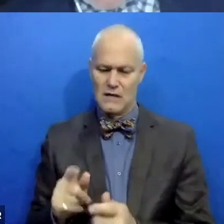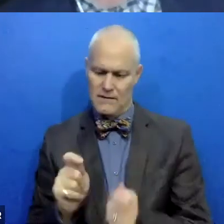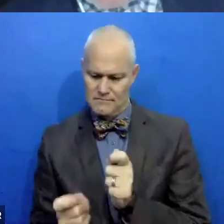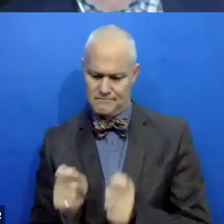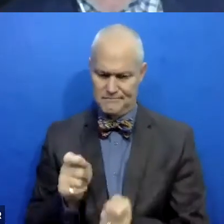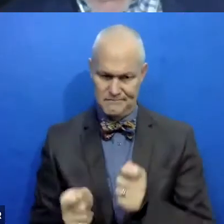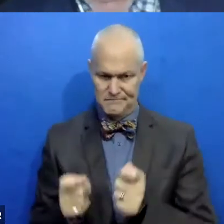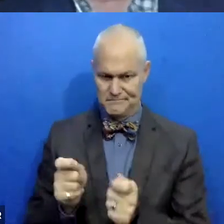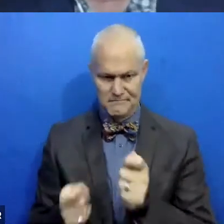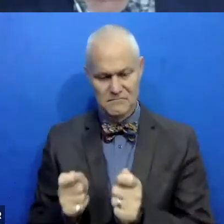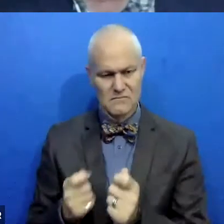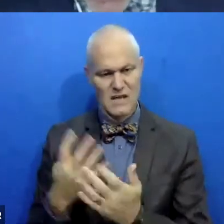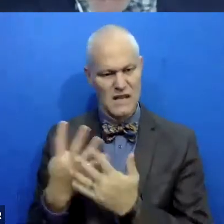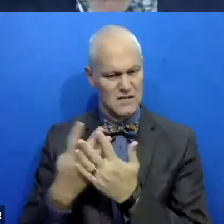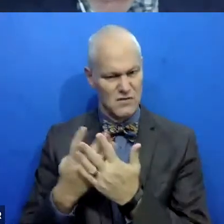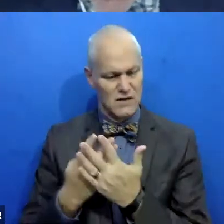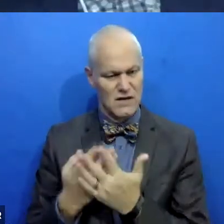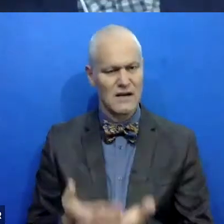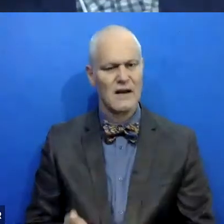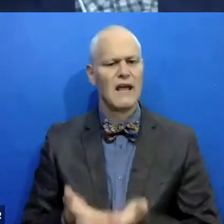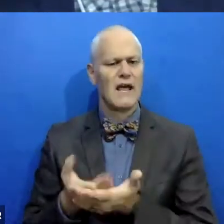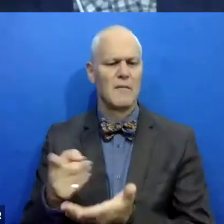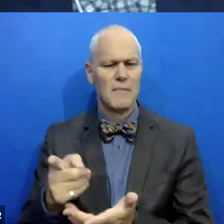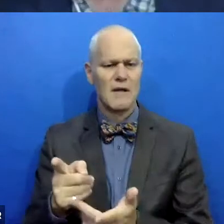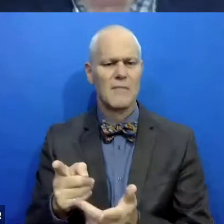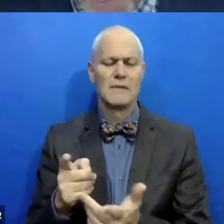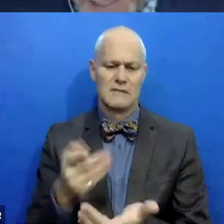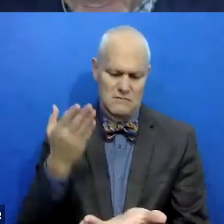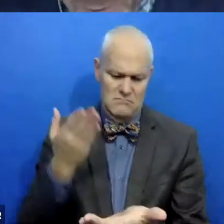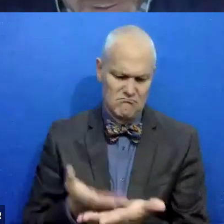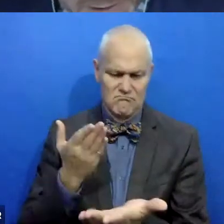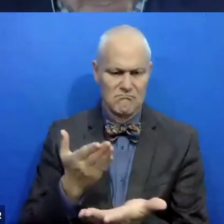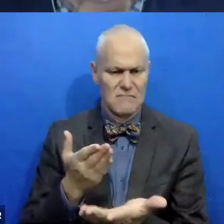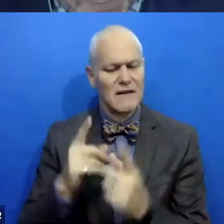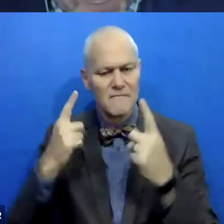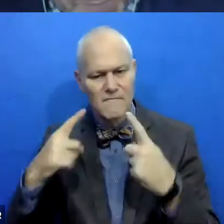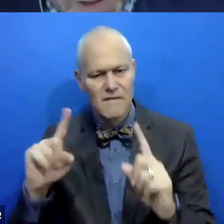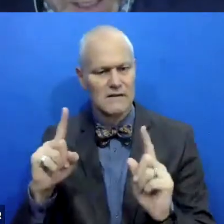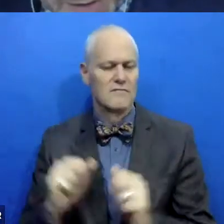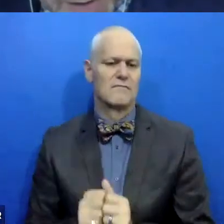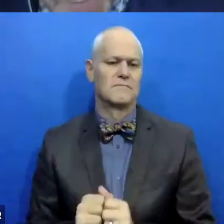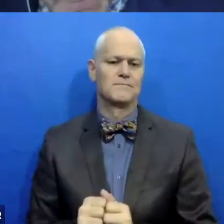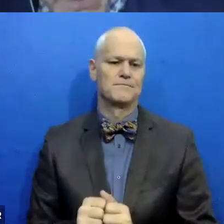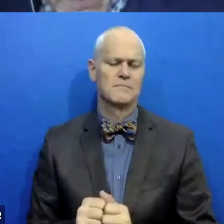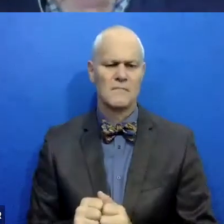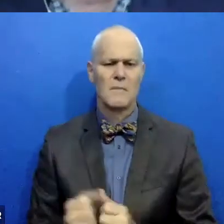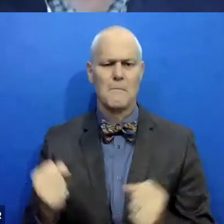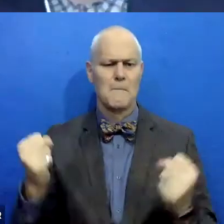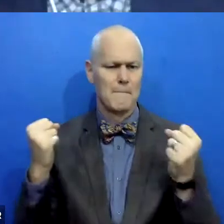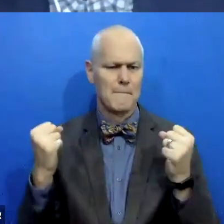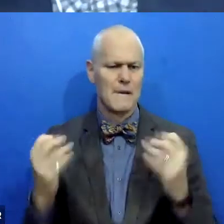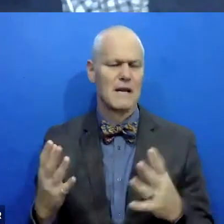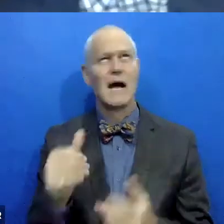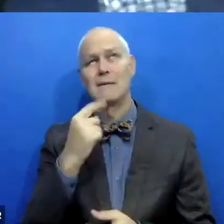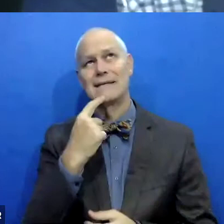uh, to help, to help them be as credible and as effective as possible. Um, a lot of the, I'm going to